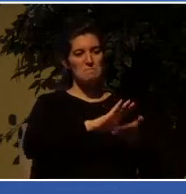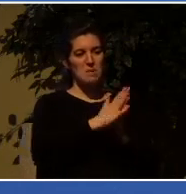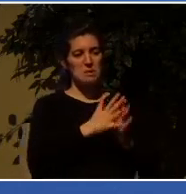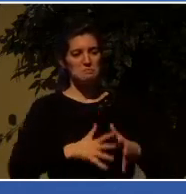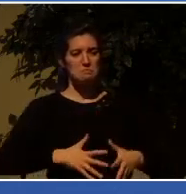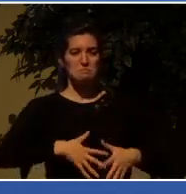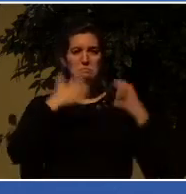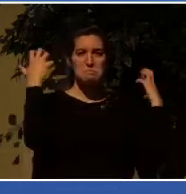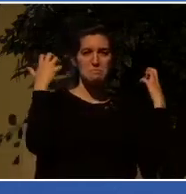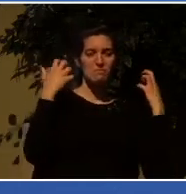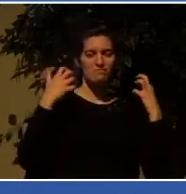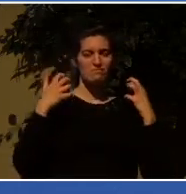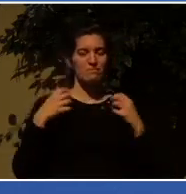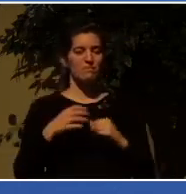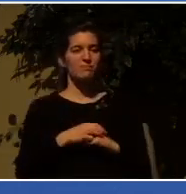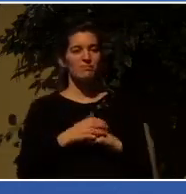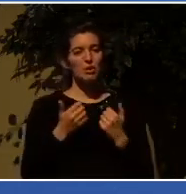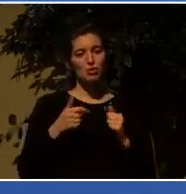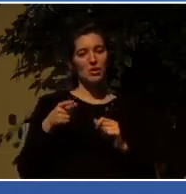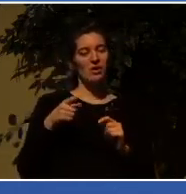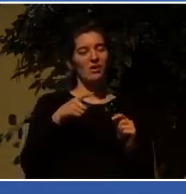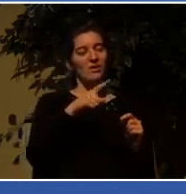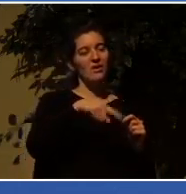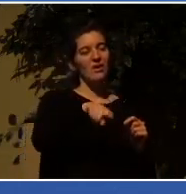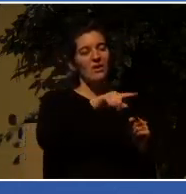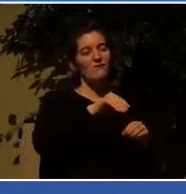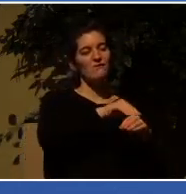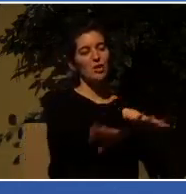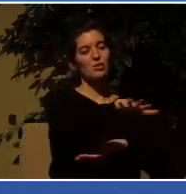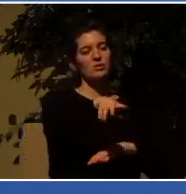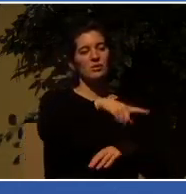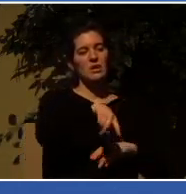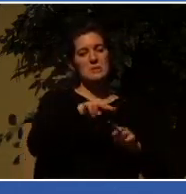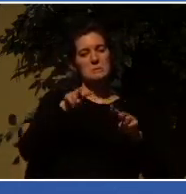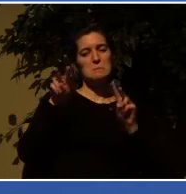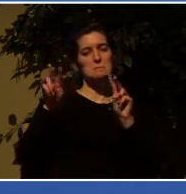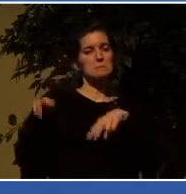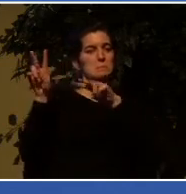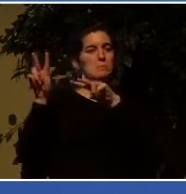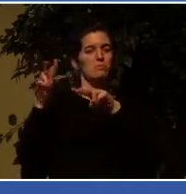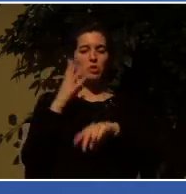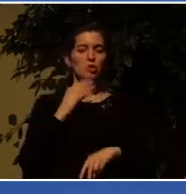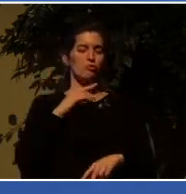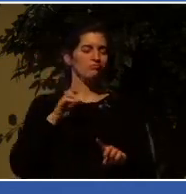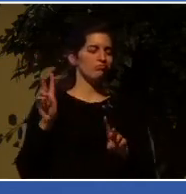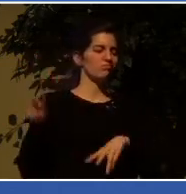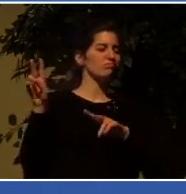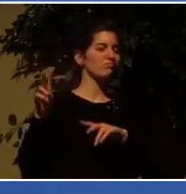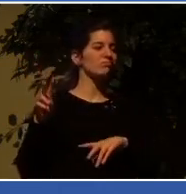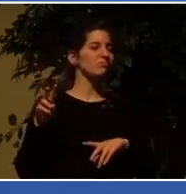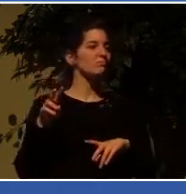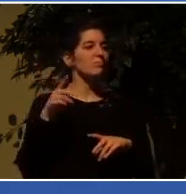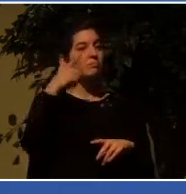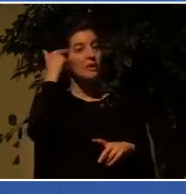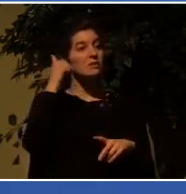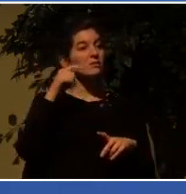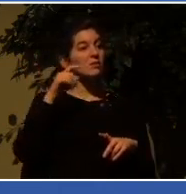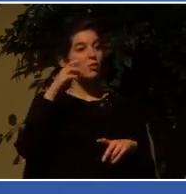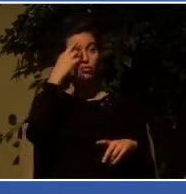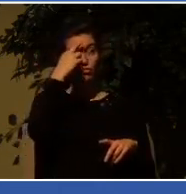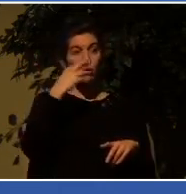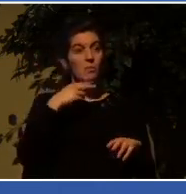to cast them in a negative light because all over the Roman Empire, the Jews were known as troublemakers because they were so